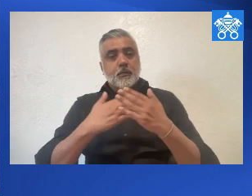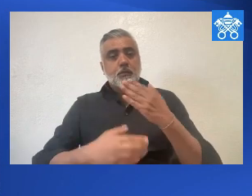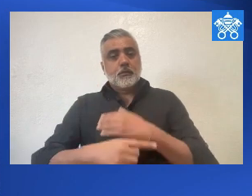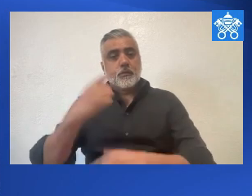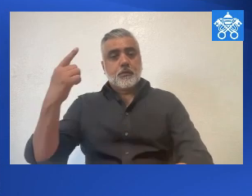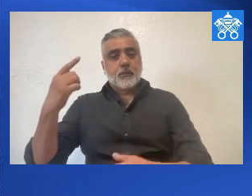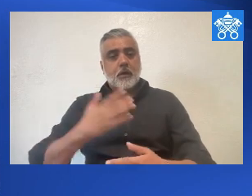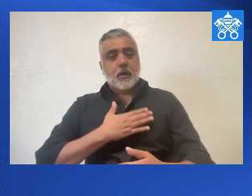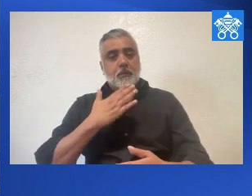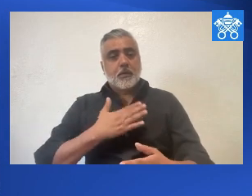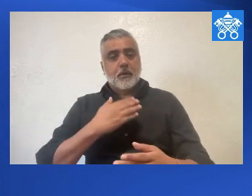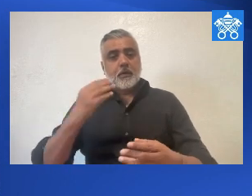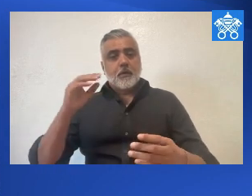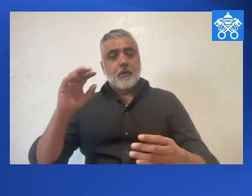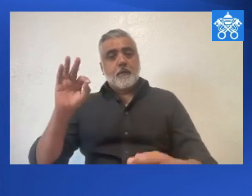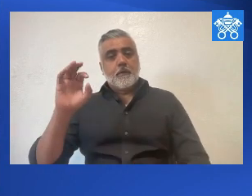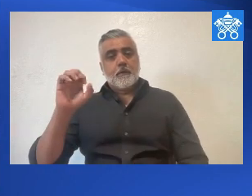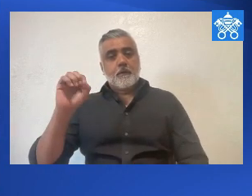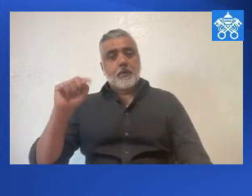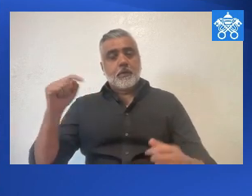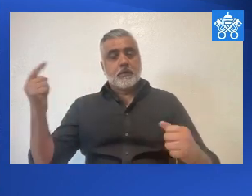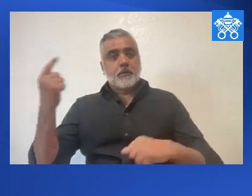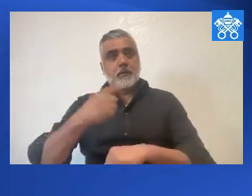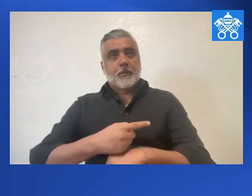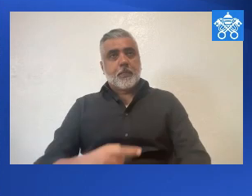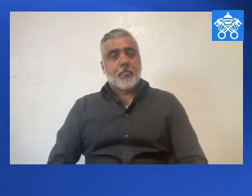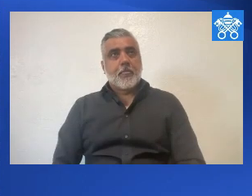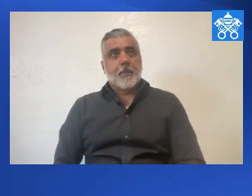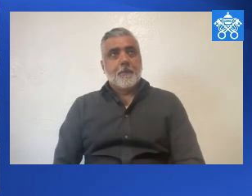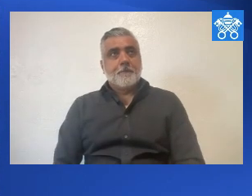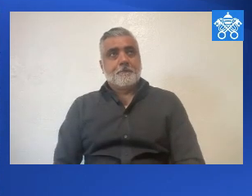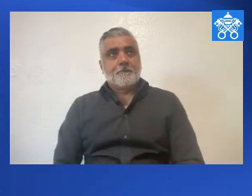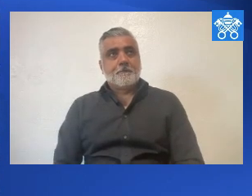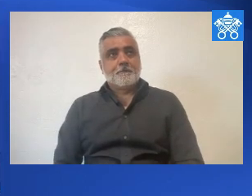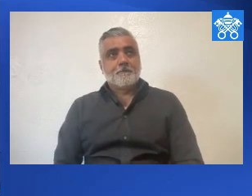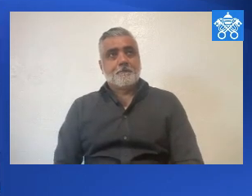Dear brothers and sisters, buongiorno and happy feast day.